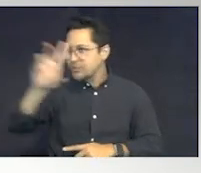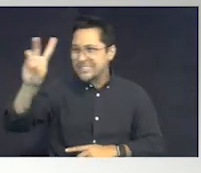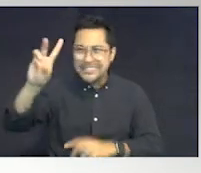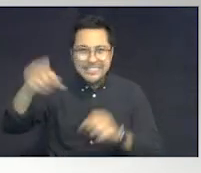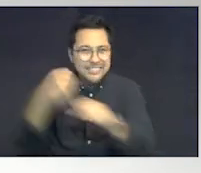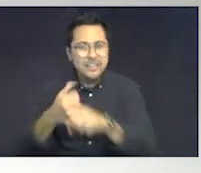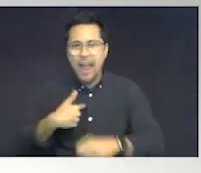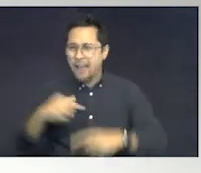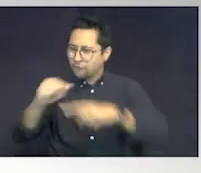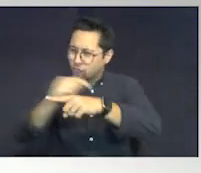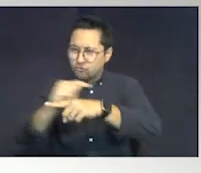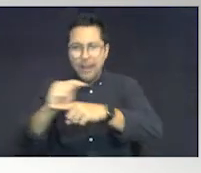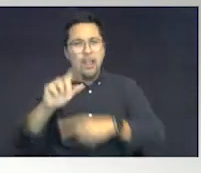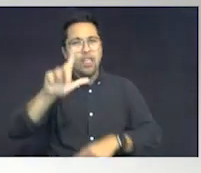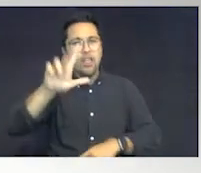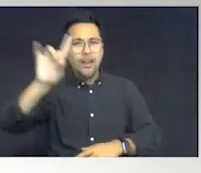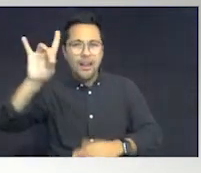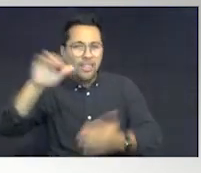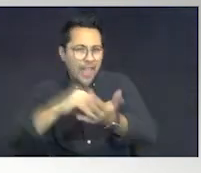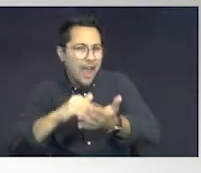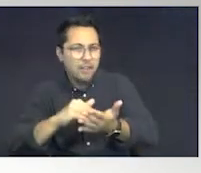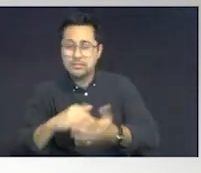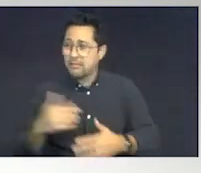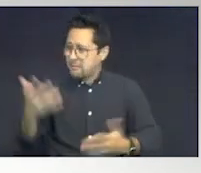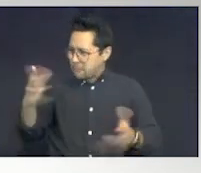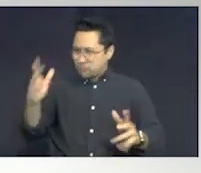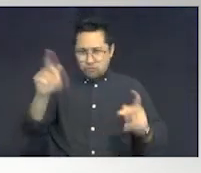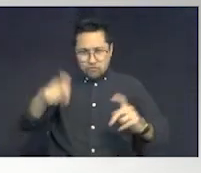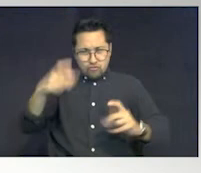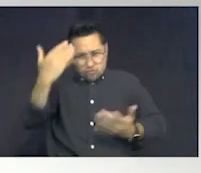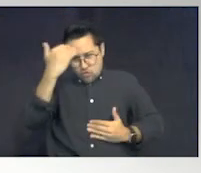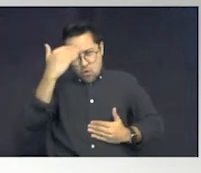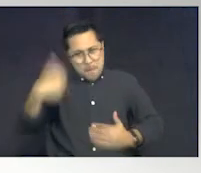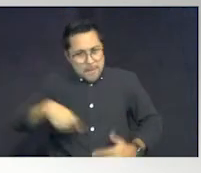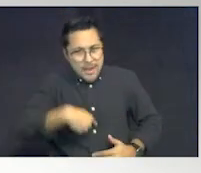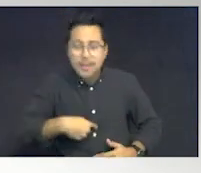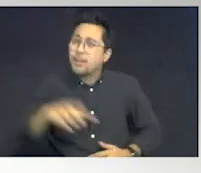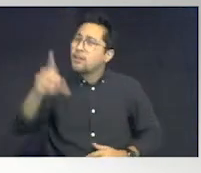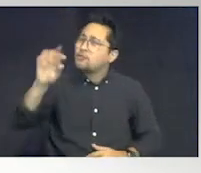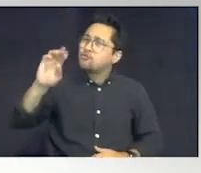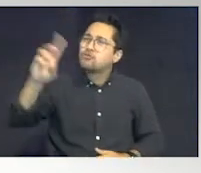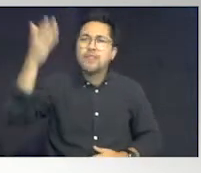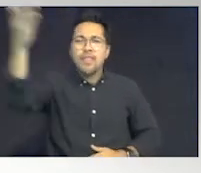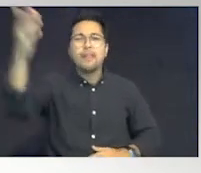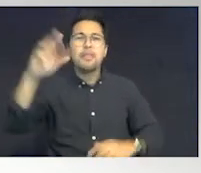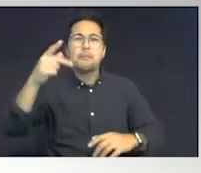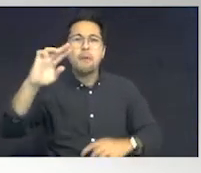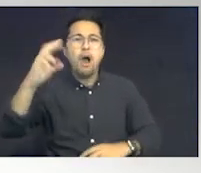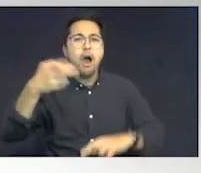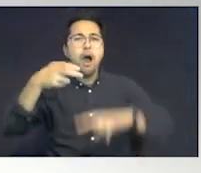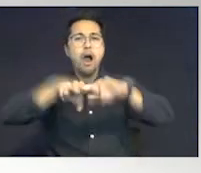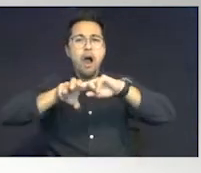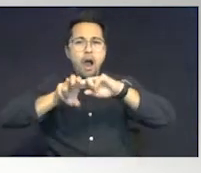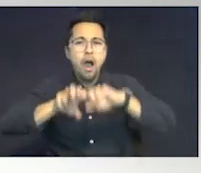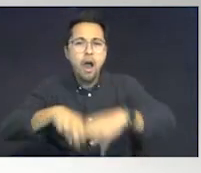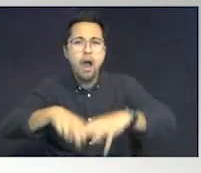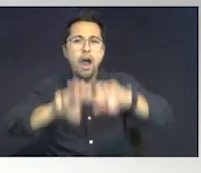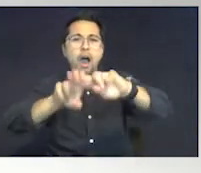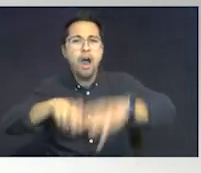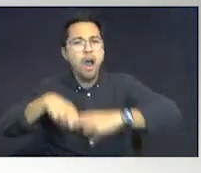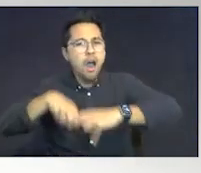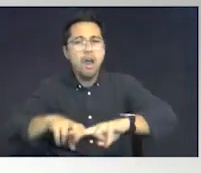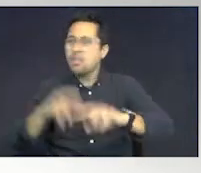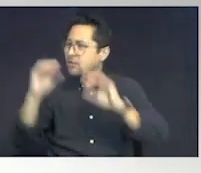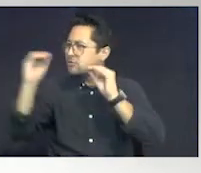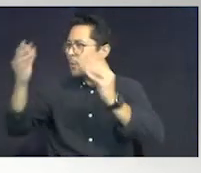,000 officers. By God, everybody should know who we are. Drew was at the park swinging, on a swing. There was not a soul